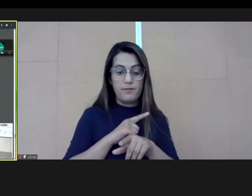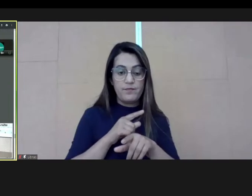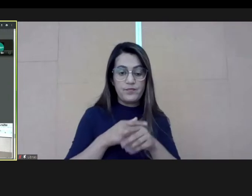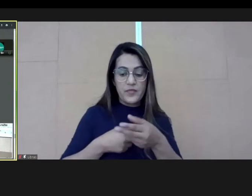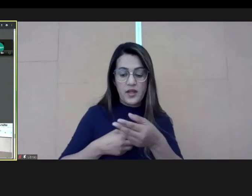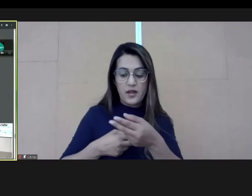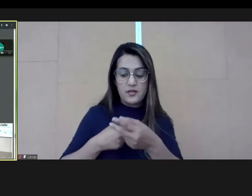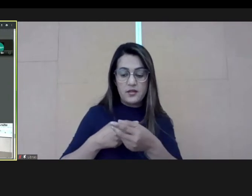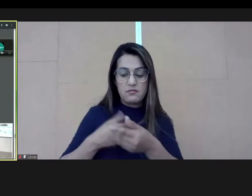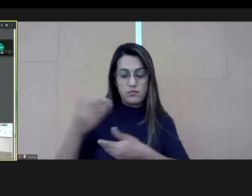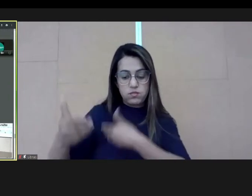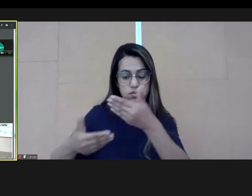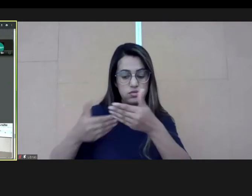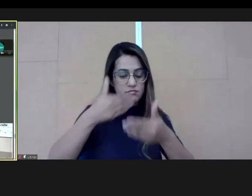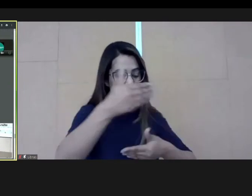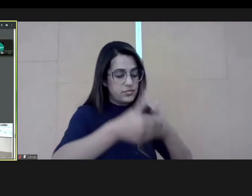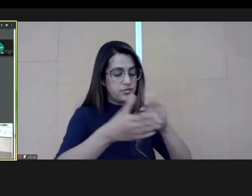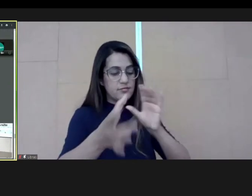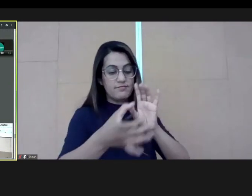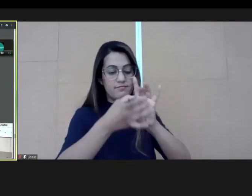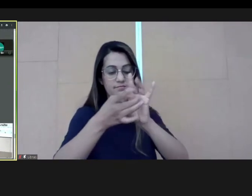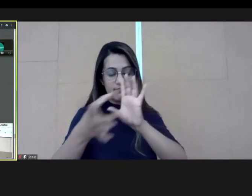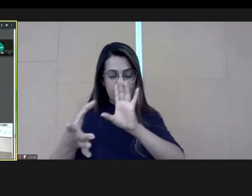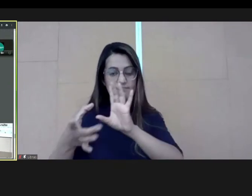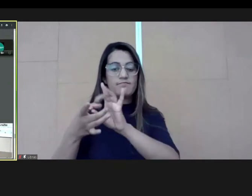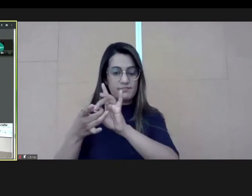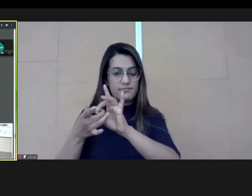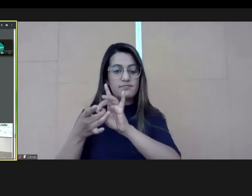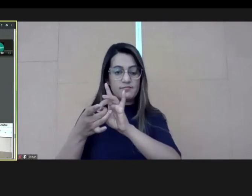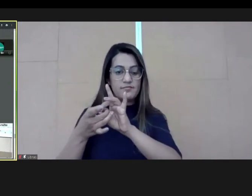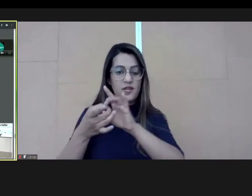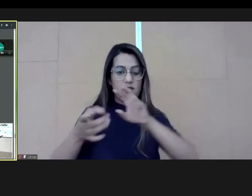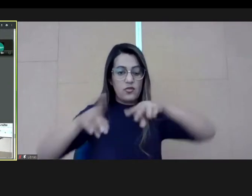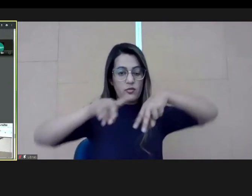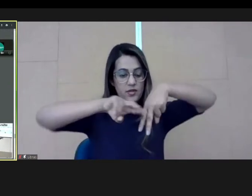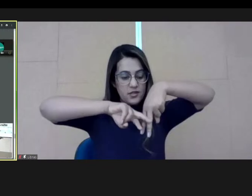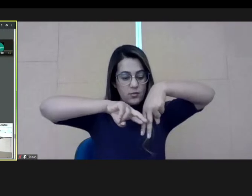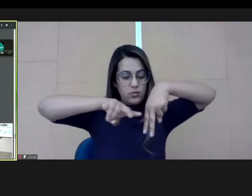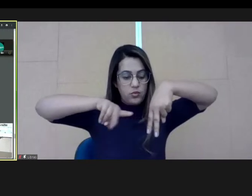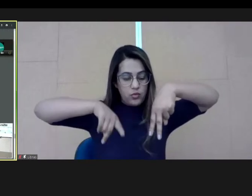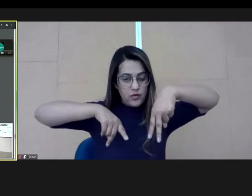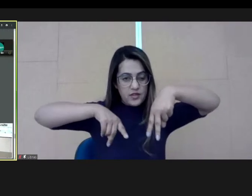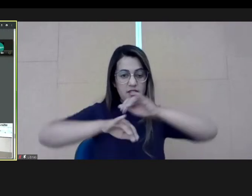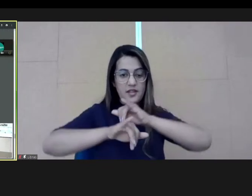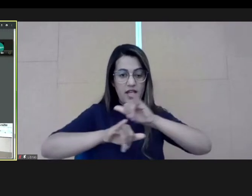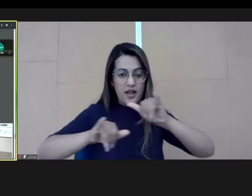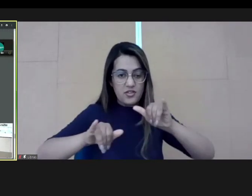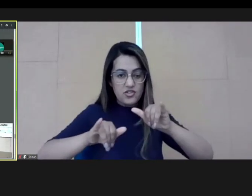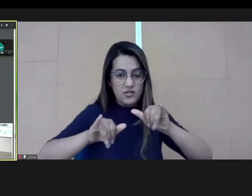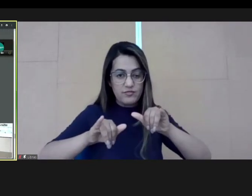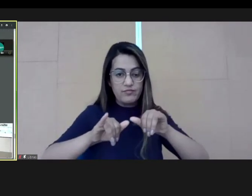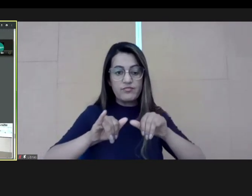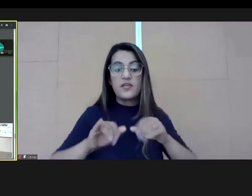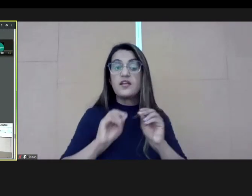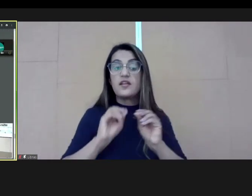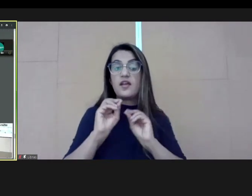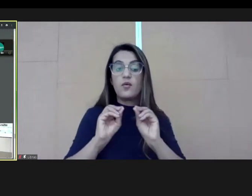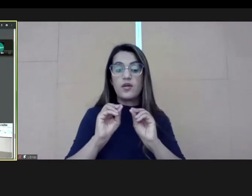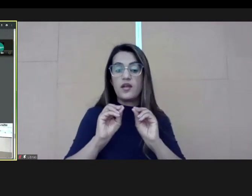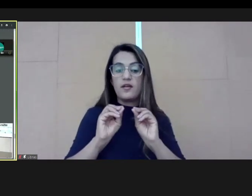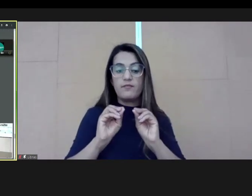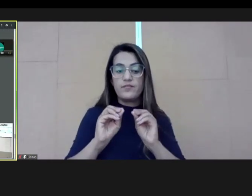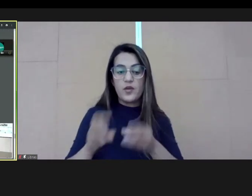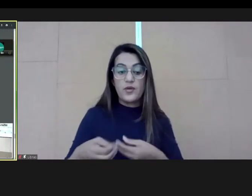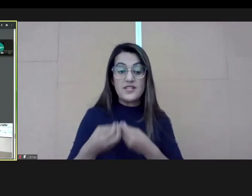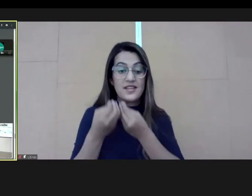And so, we could have this interaction and this integration. I'm talking about these offers,